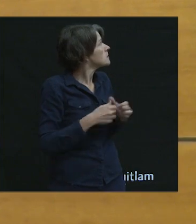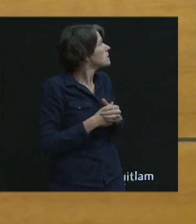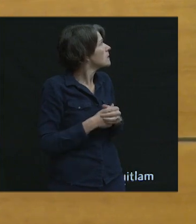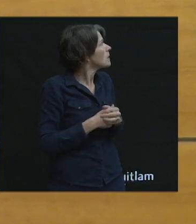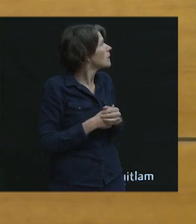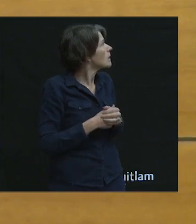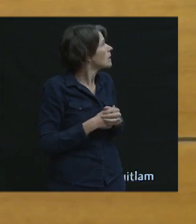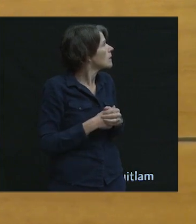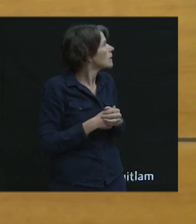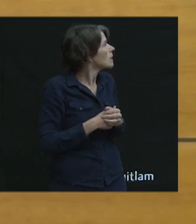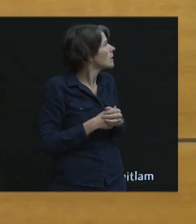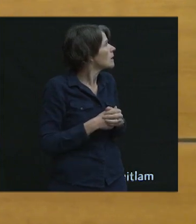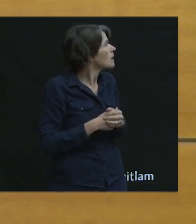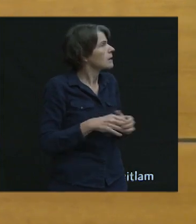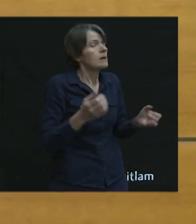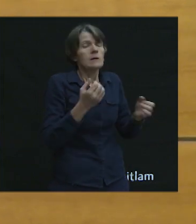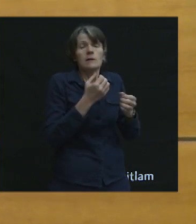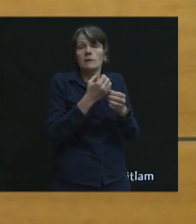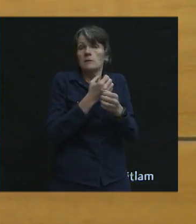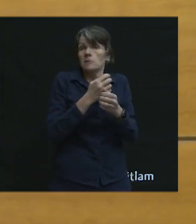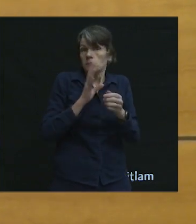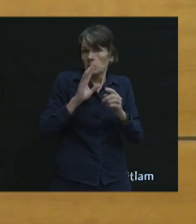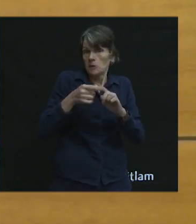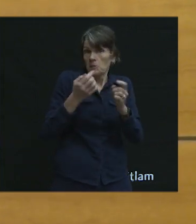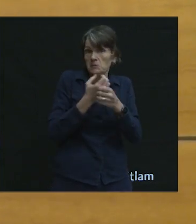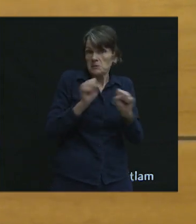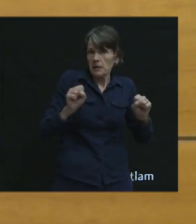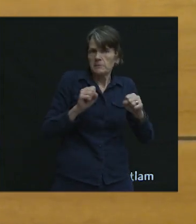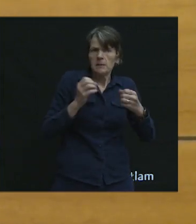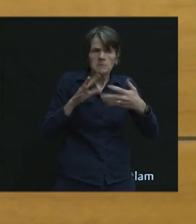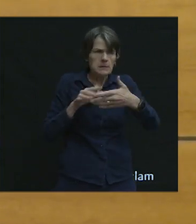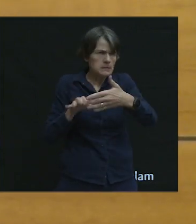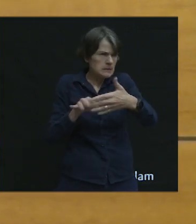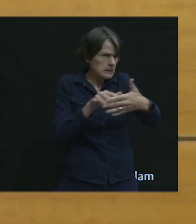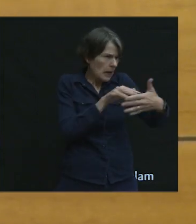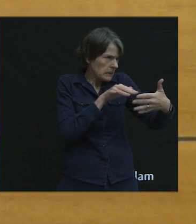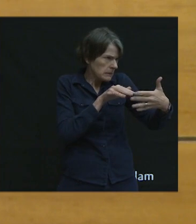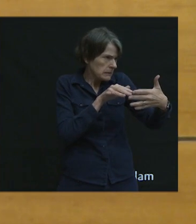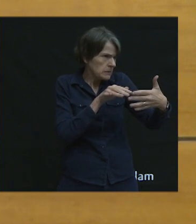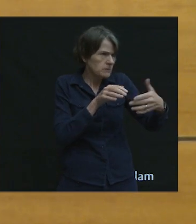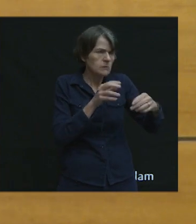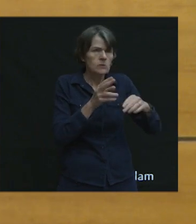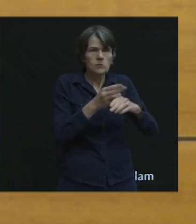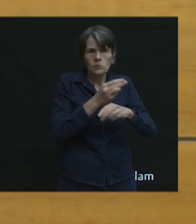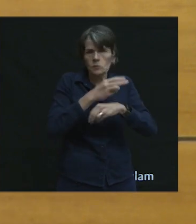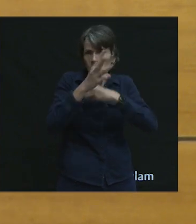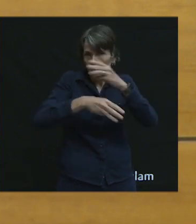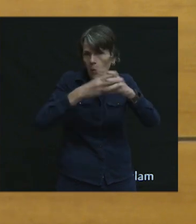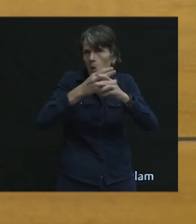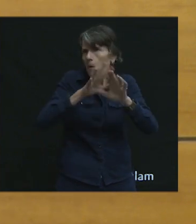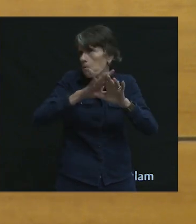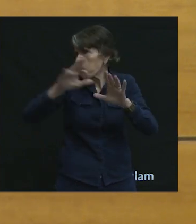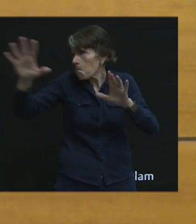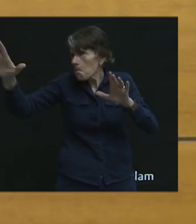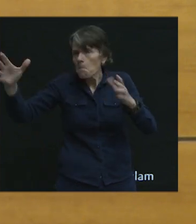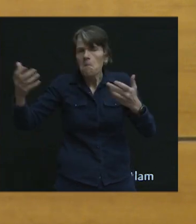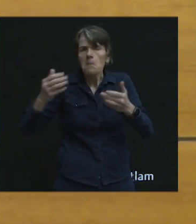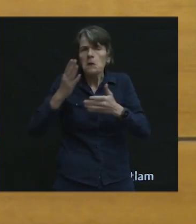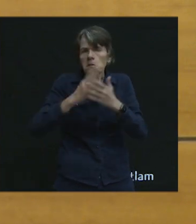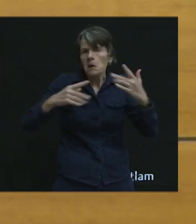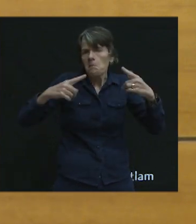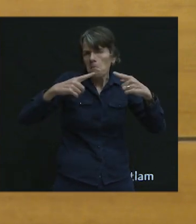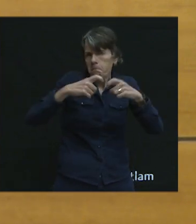is safety-wise. There are many studies and practices used across the world. Some of them are more